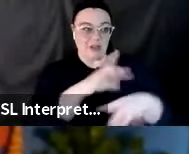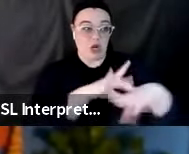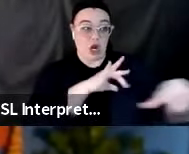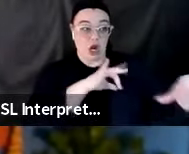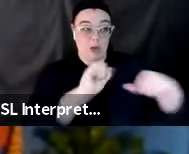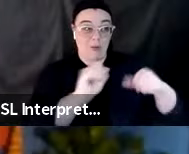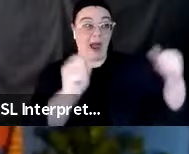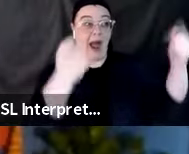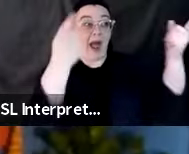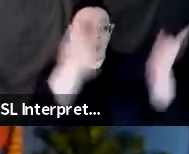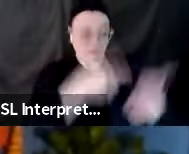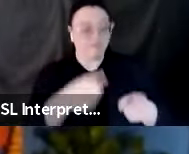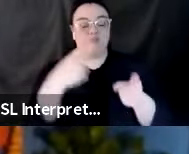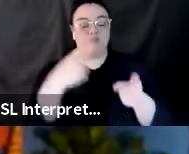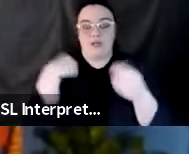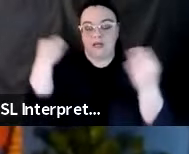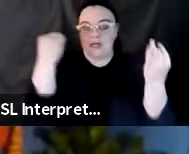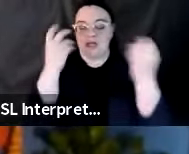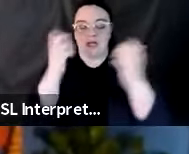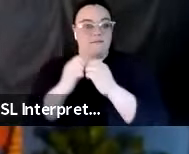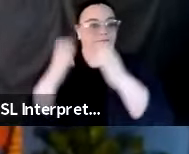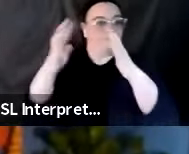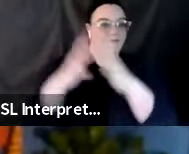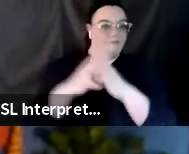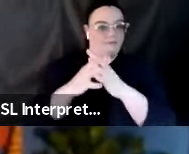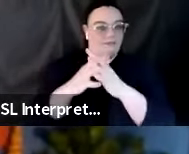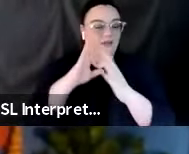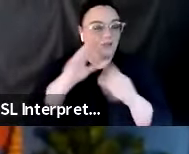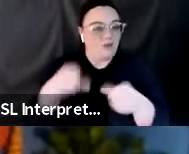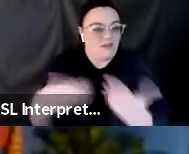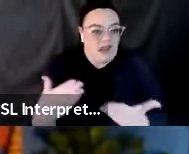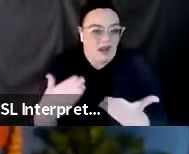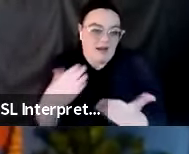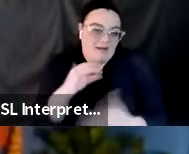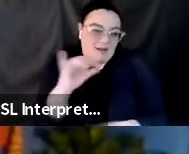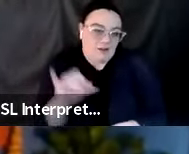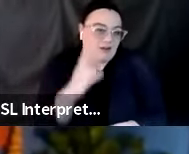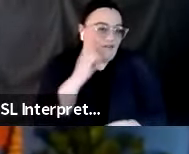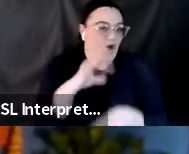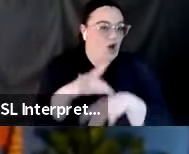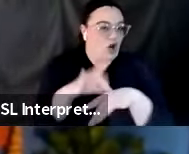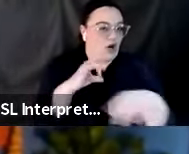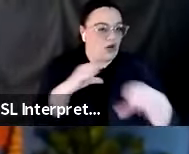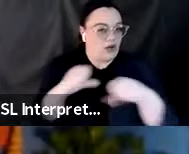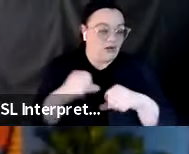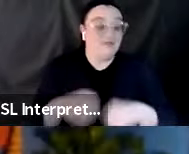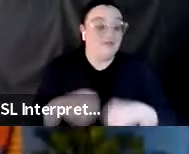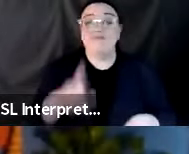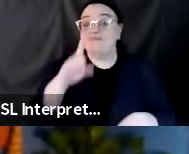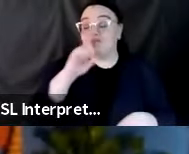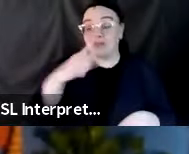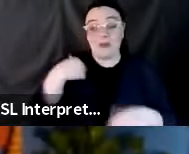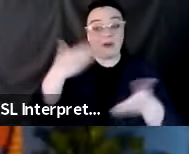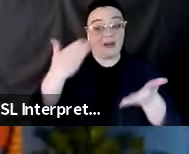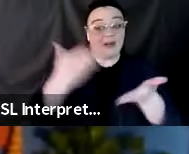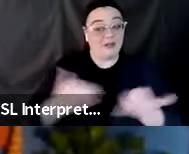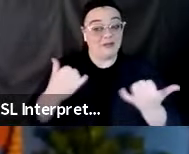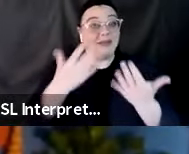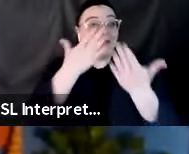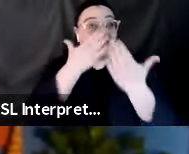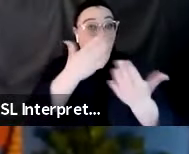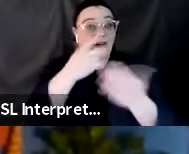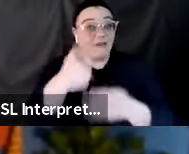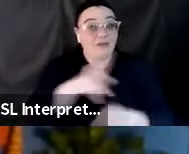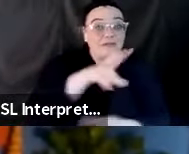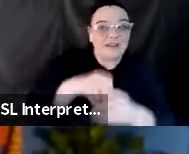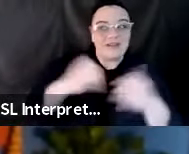So we're here on the Great California Shakeout Day to say, first of all, thank you for participating in this. It's the largest earthquake preparedness drill in the world.